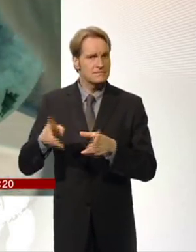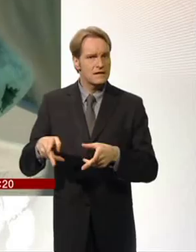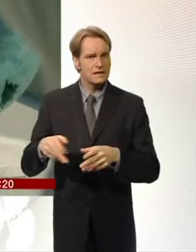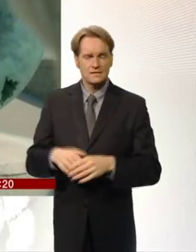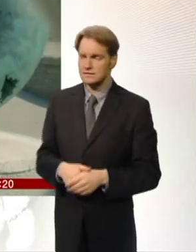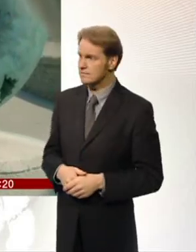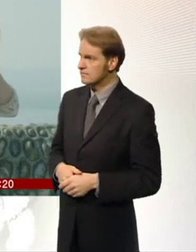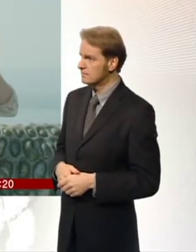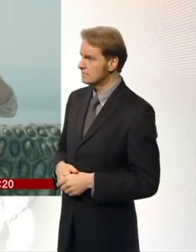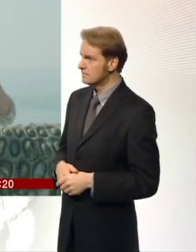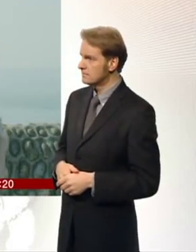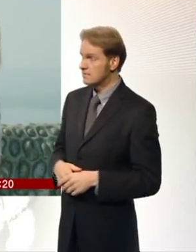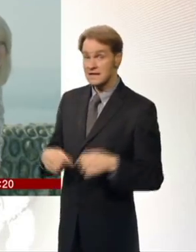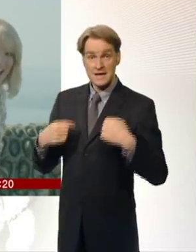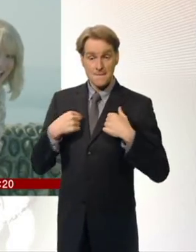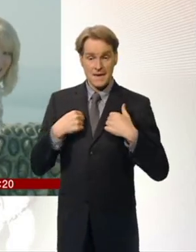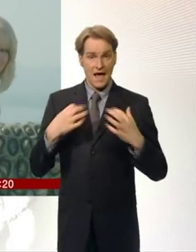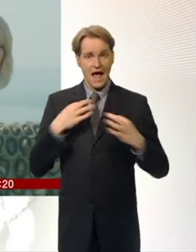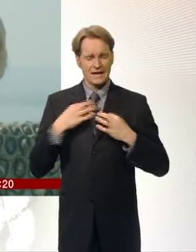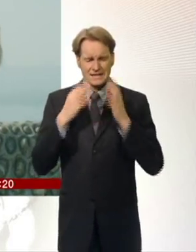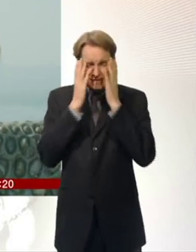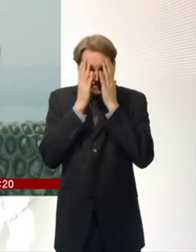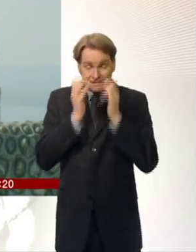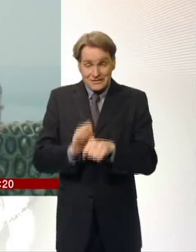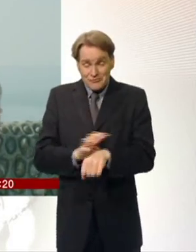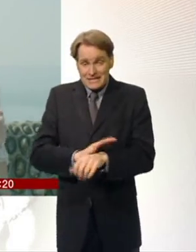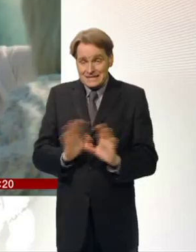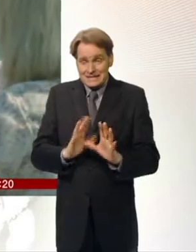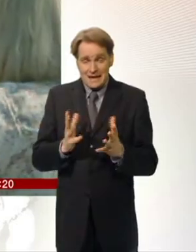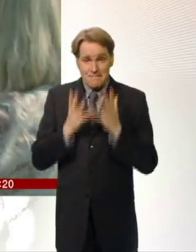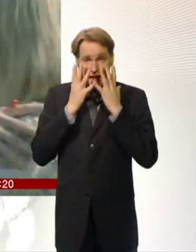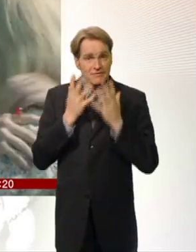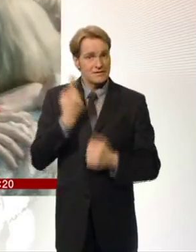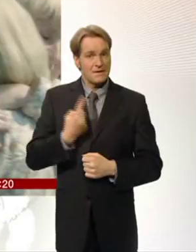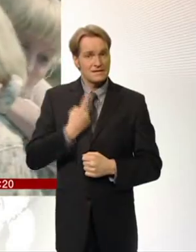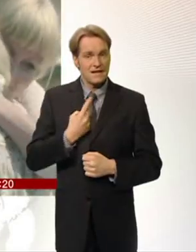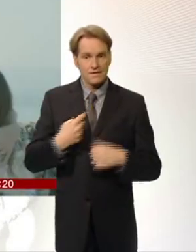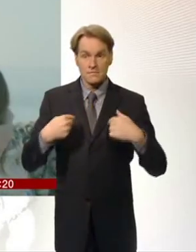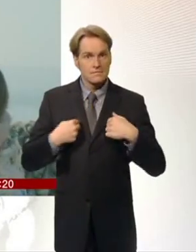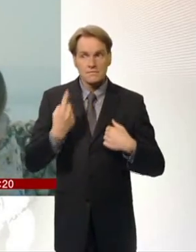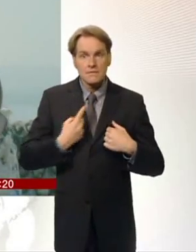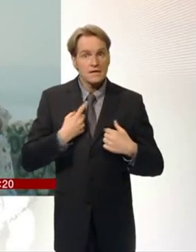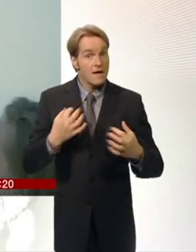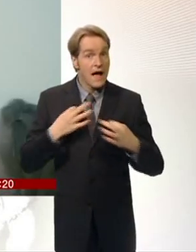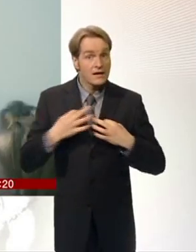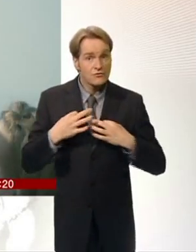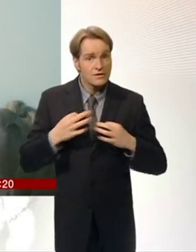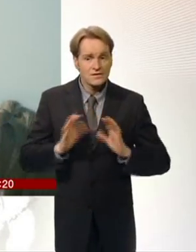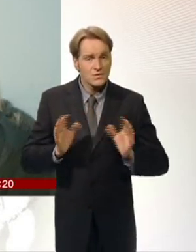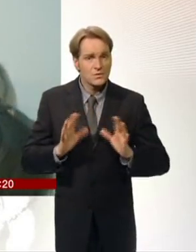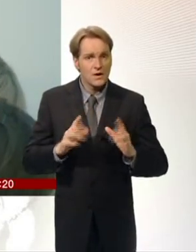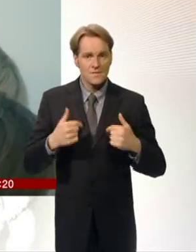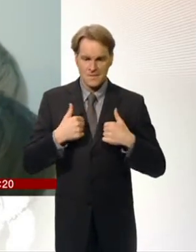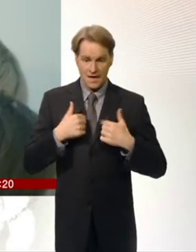incredibly cringe during my bit. I'm sure it's not. No, I mean, I'm not an actress, but I was so, so, so